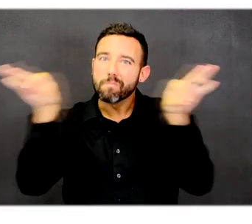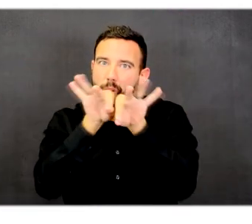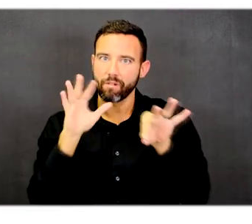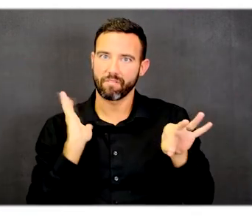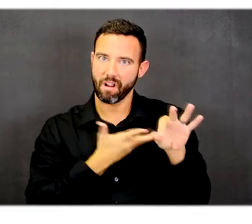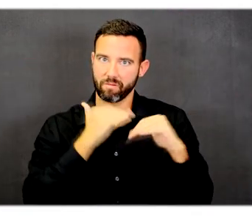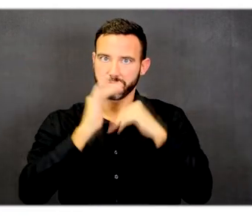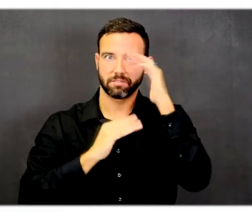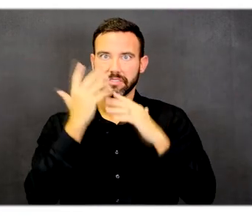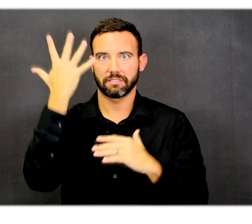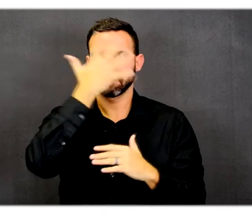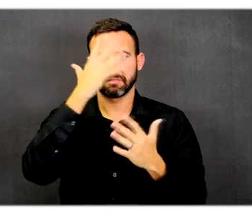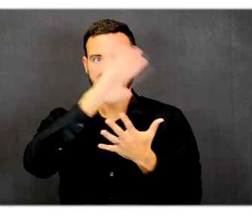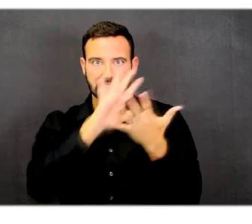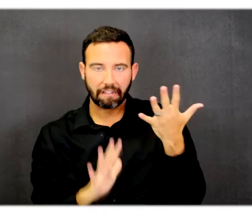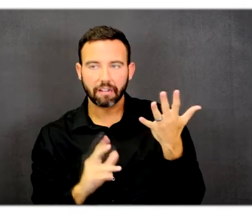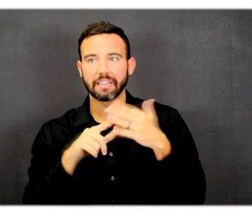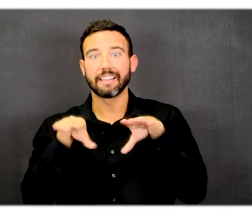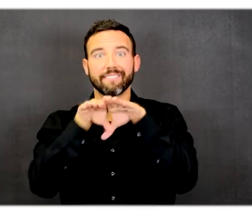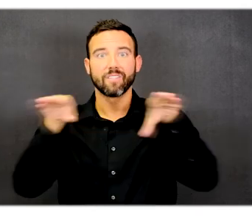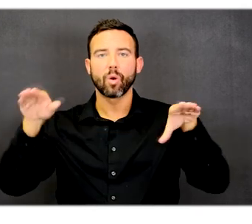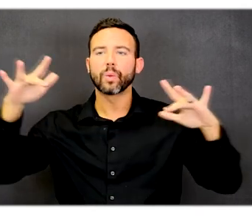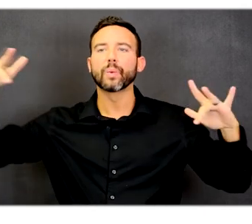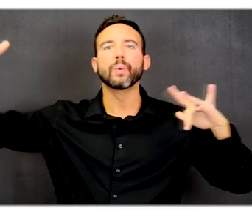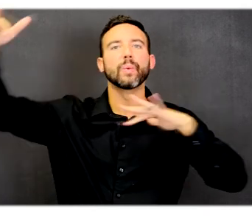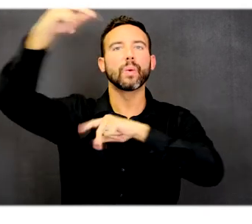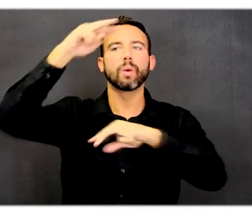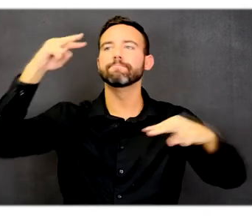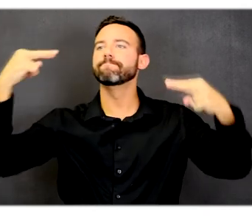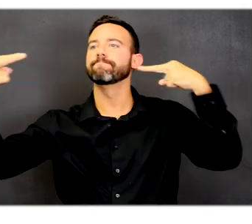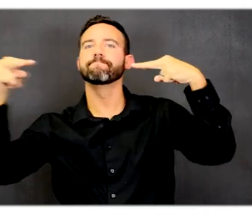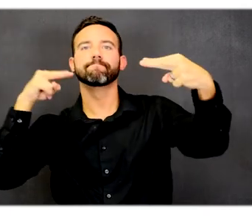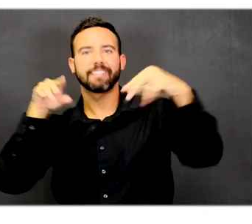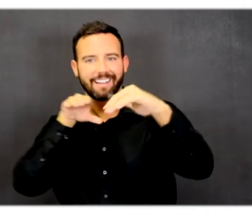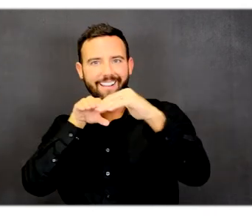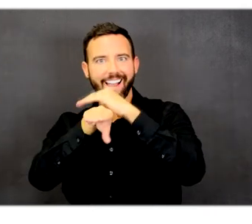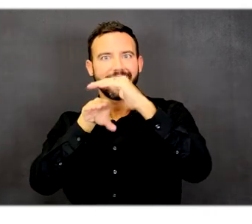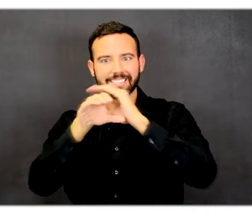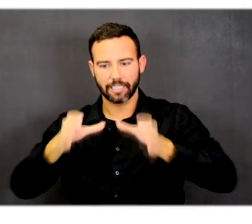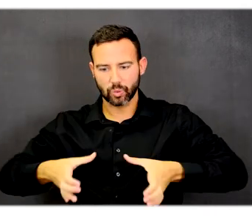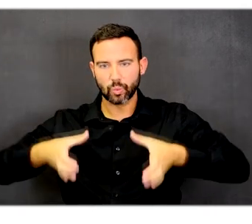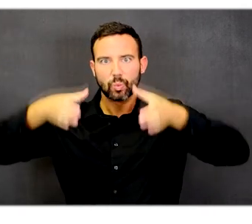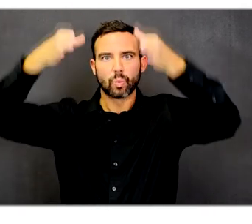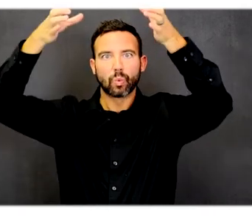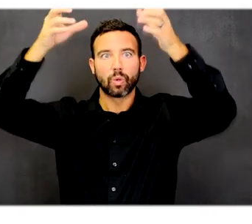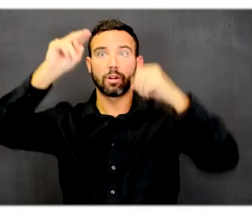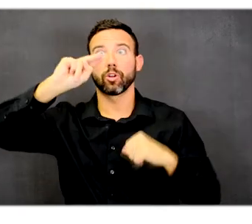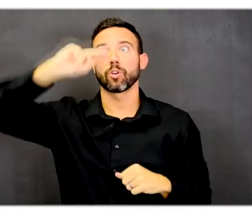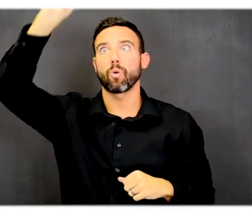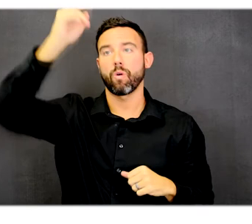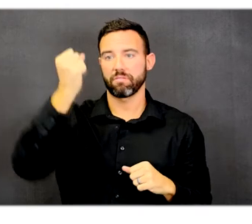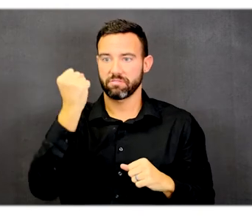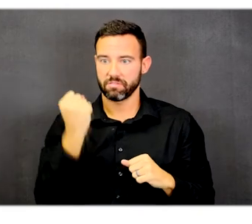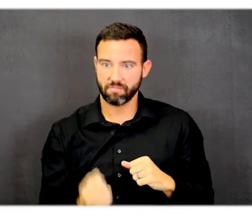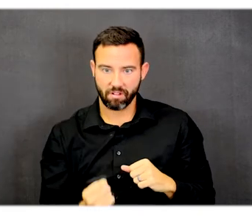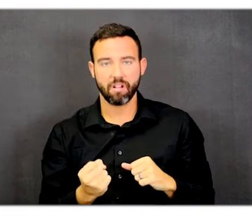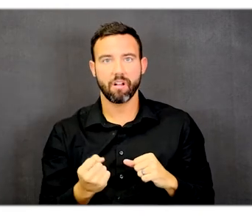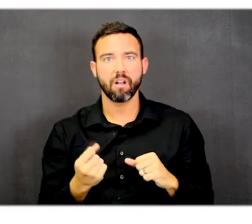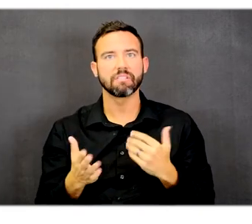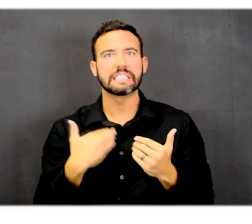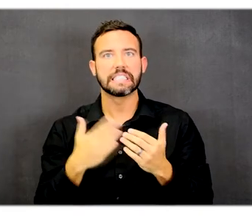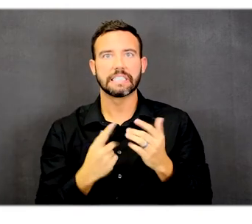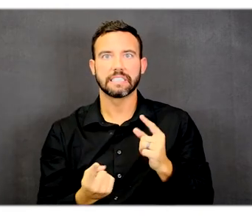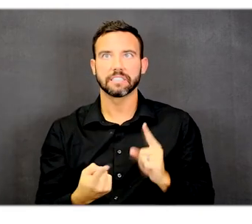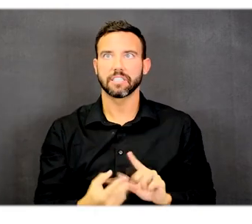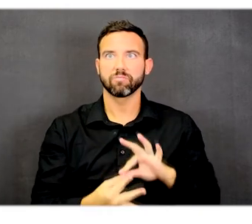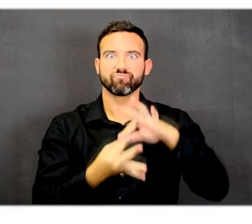open up the floors to have access to the central core. North and south portion of the building to maintain communication and